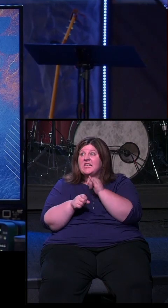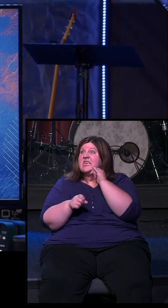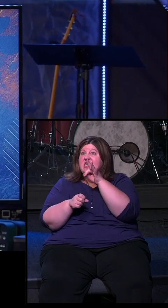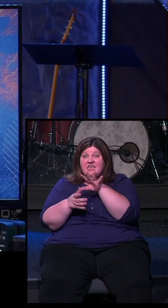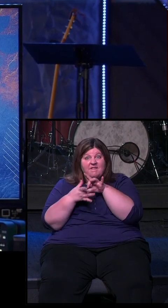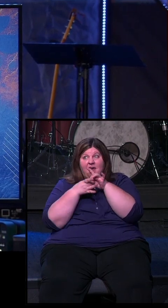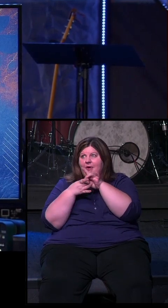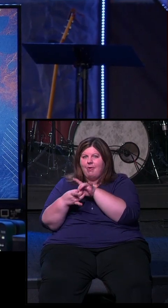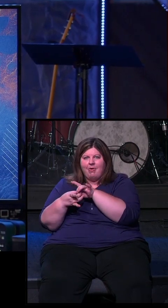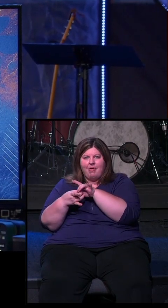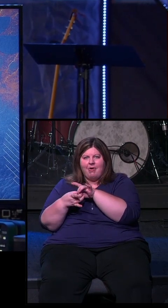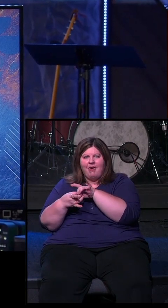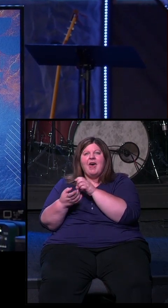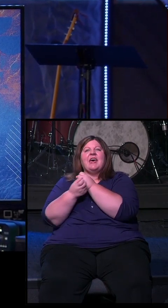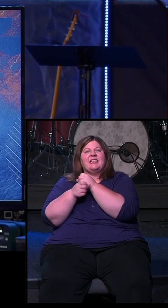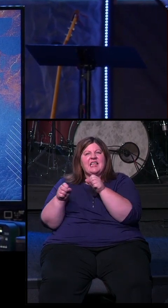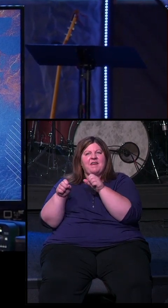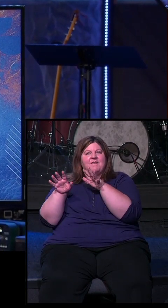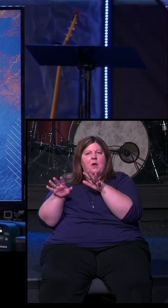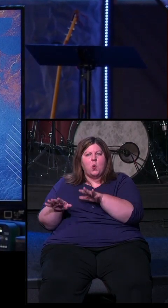me, I can make you secure.